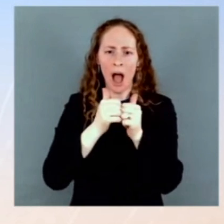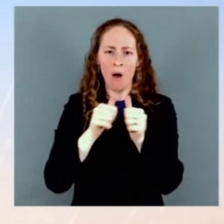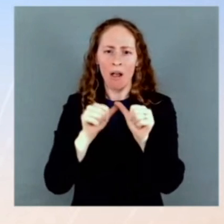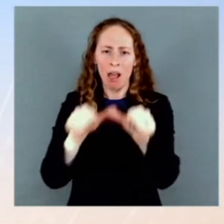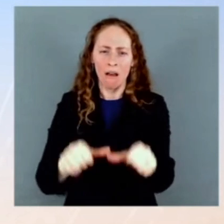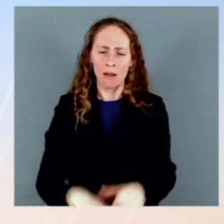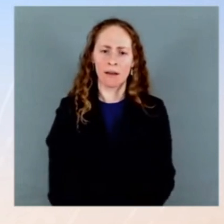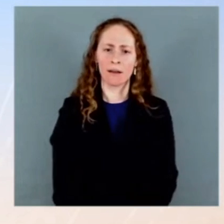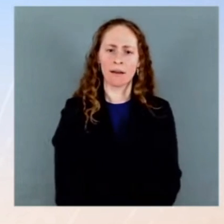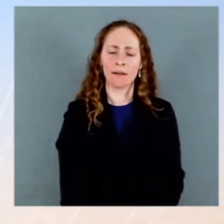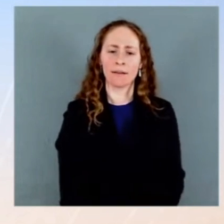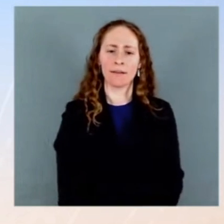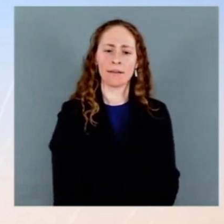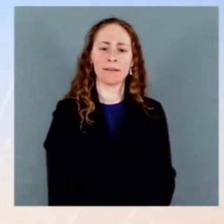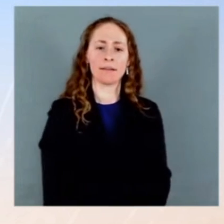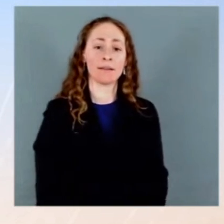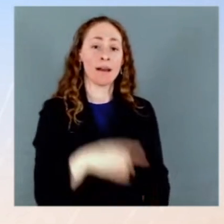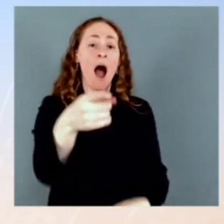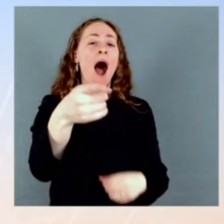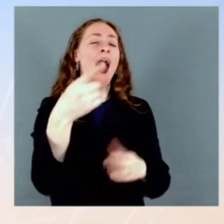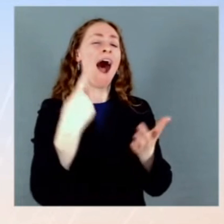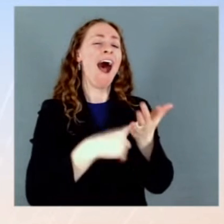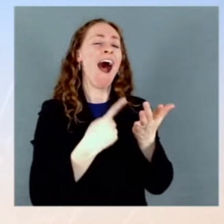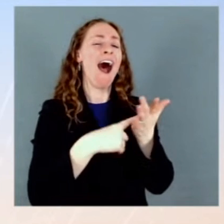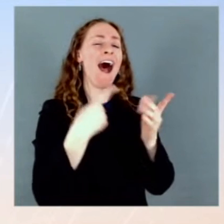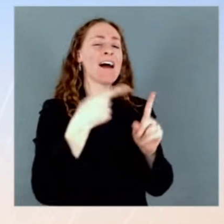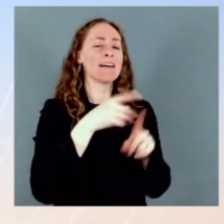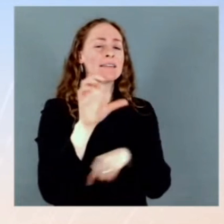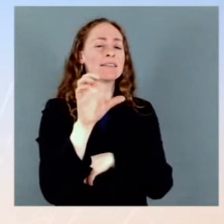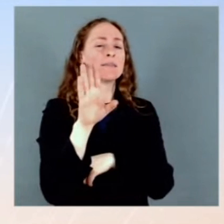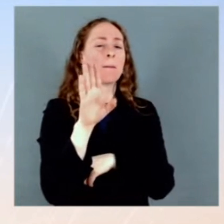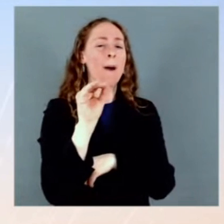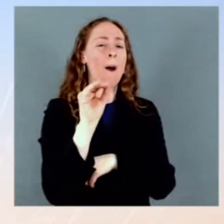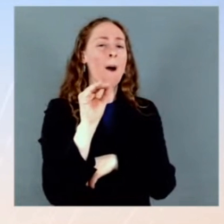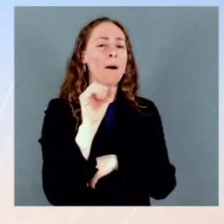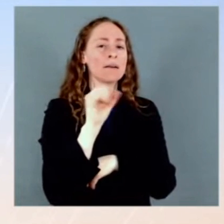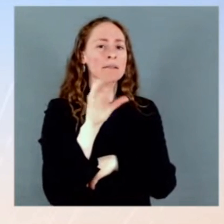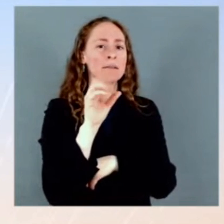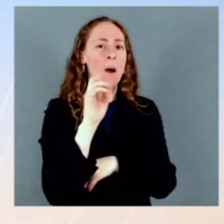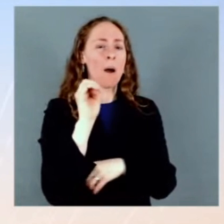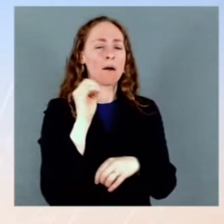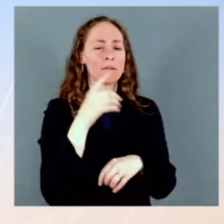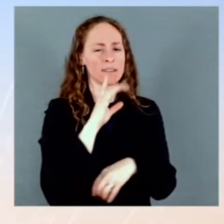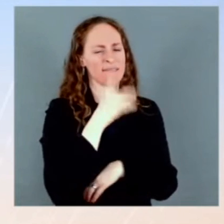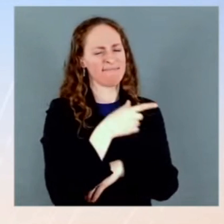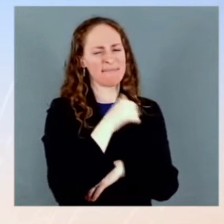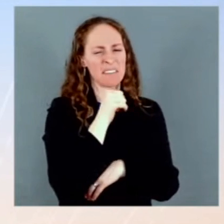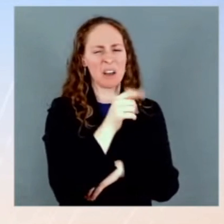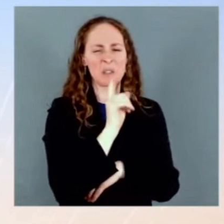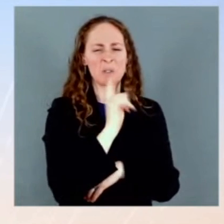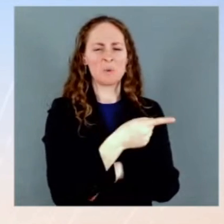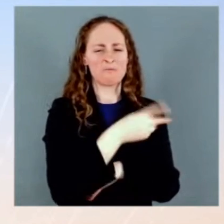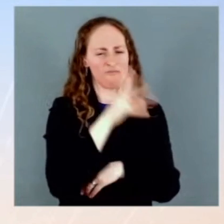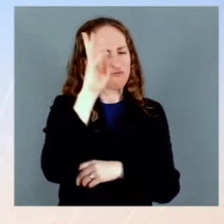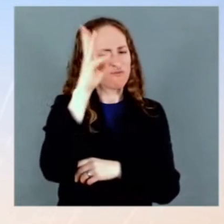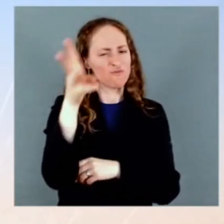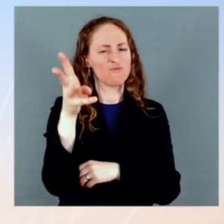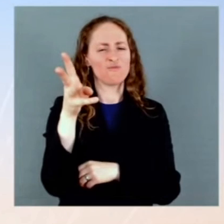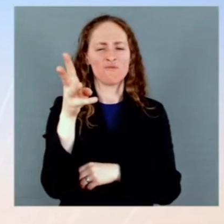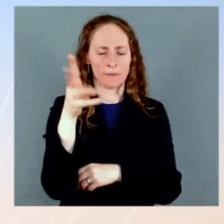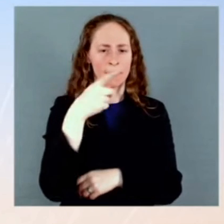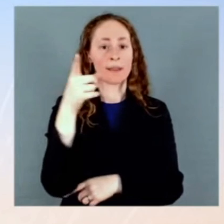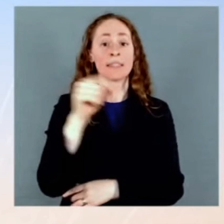voting on. This was an ask request by Senator Graham to score a bill that is not currently being